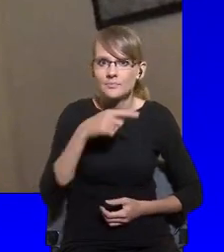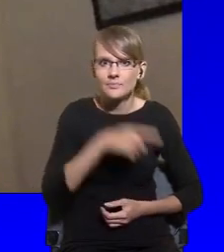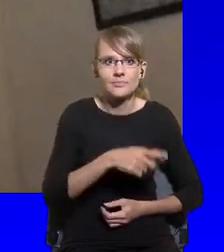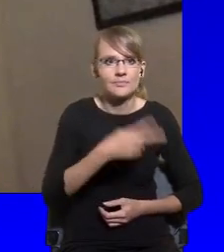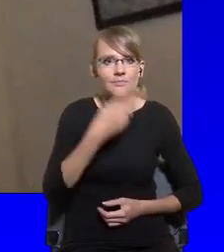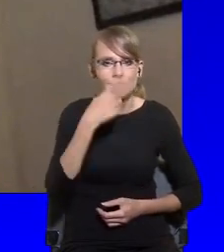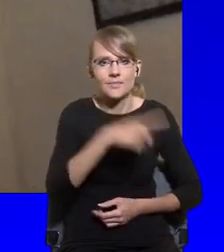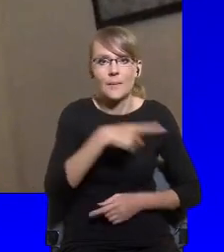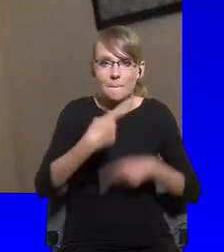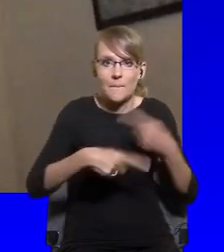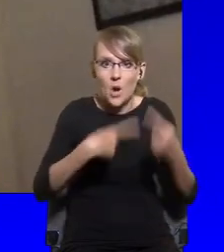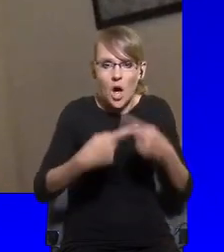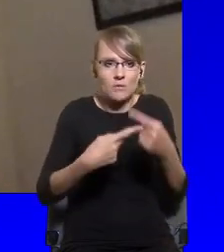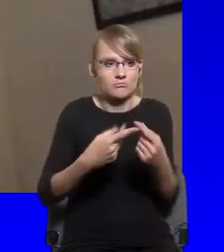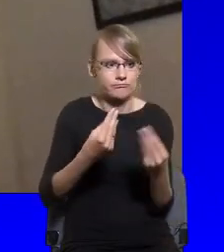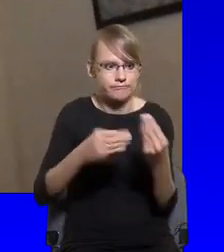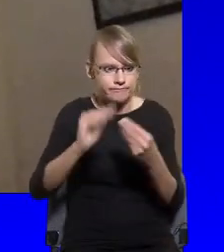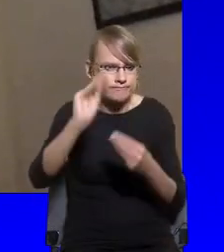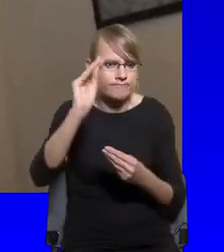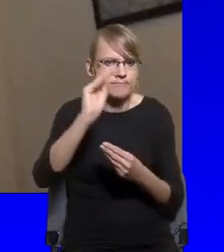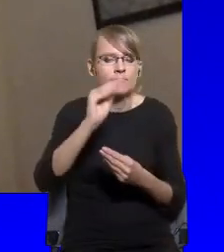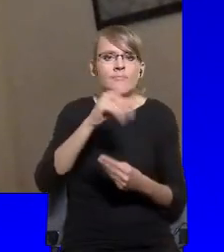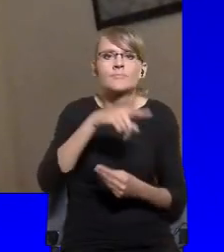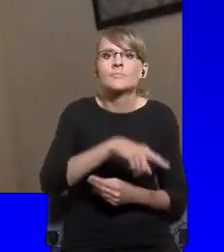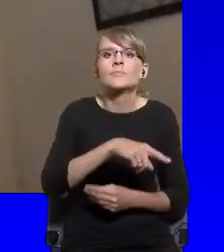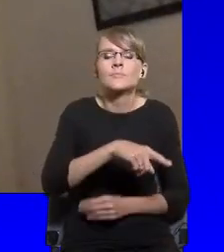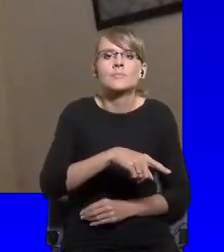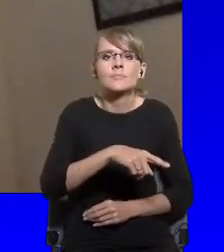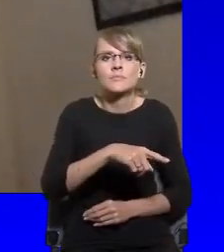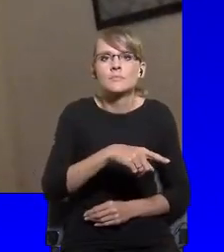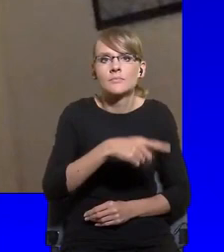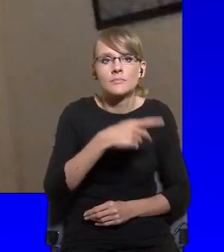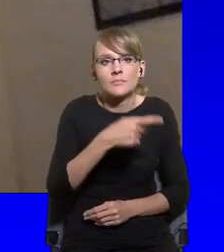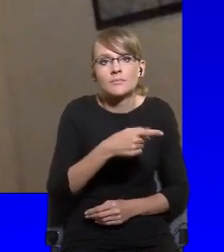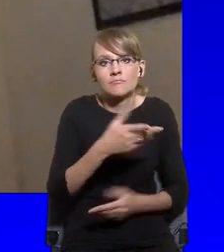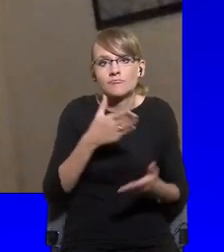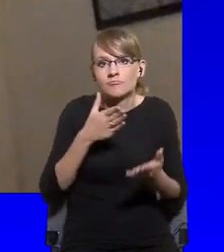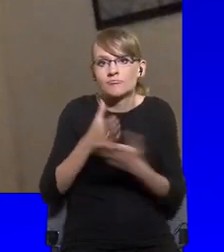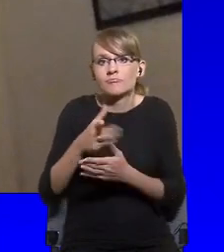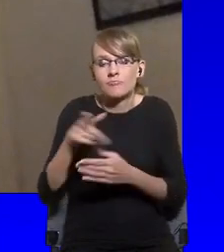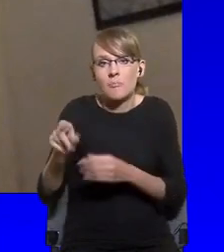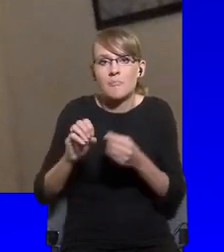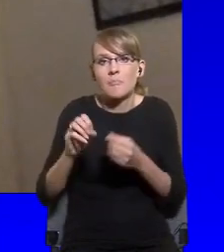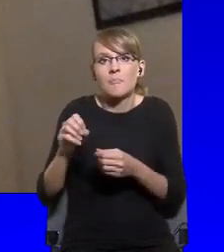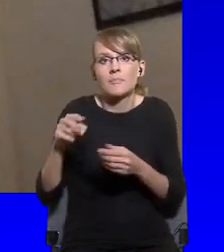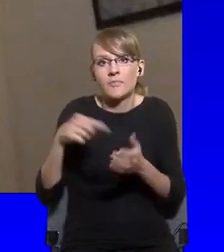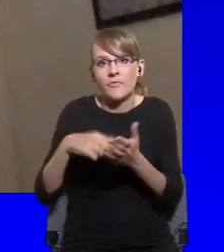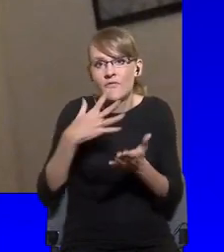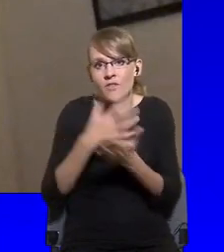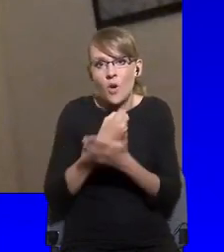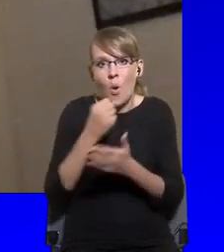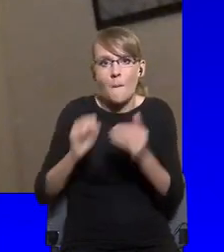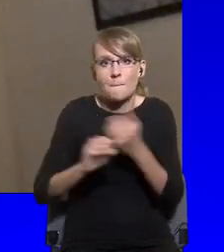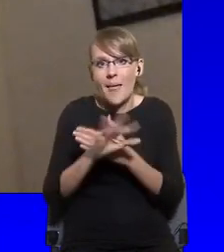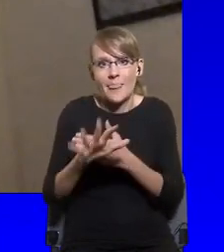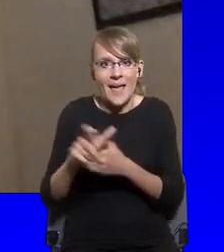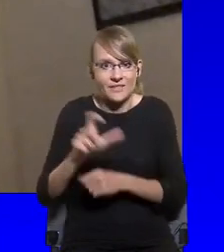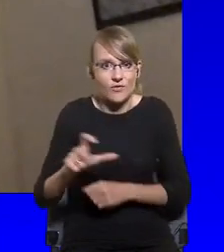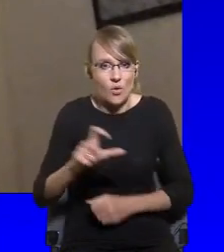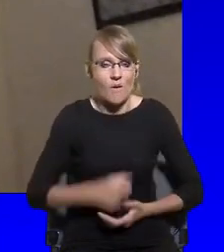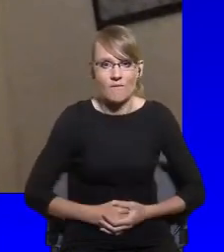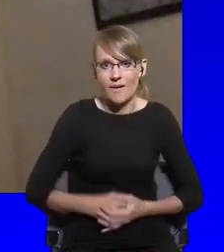societies. And I think if you take each of those three areas, on the one hand, they have,